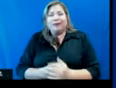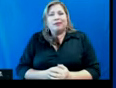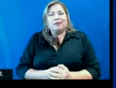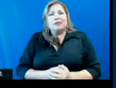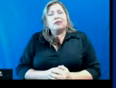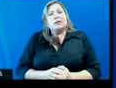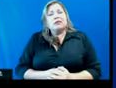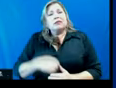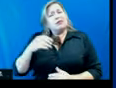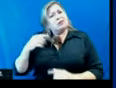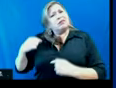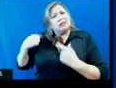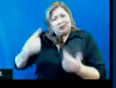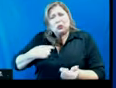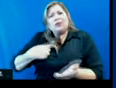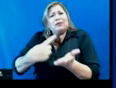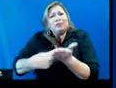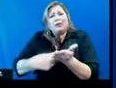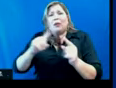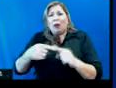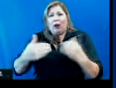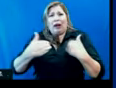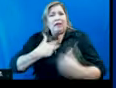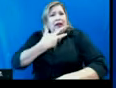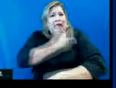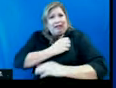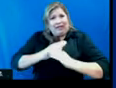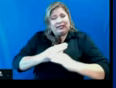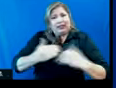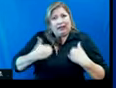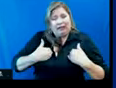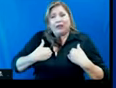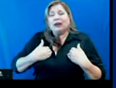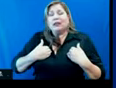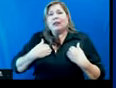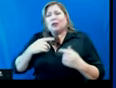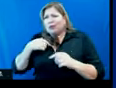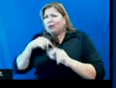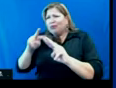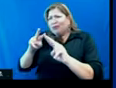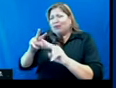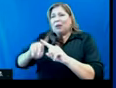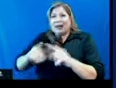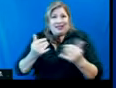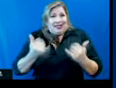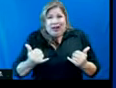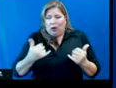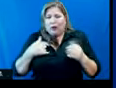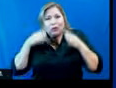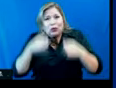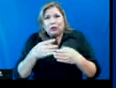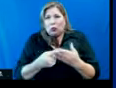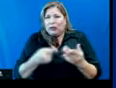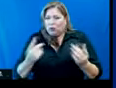about what lies ahead on that front, we have to take care of the urgency of the day. And in California,